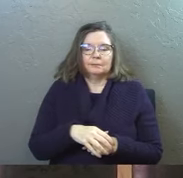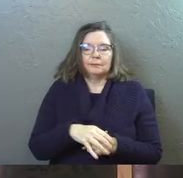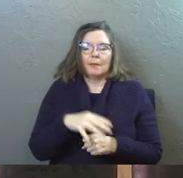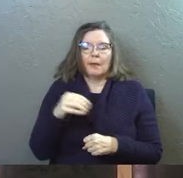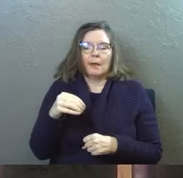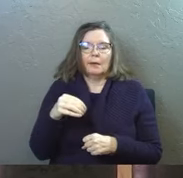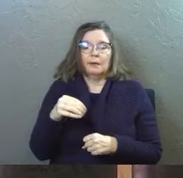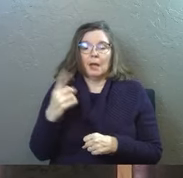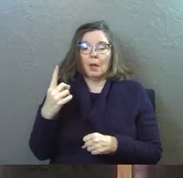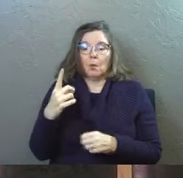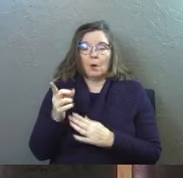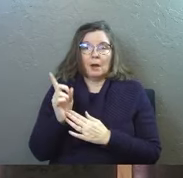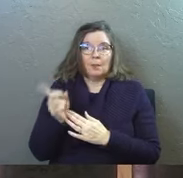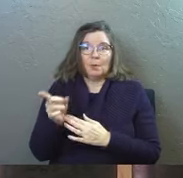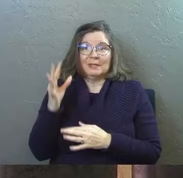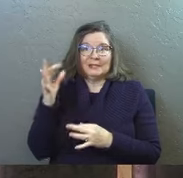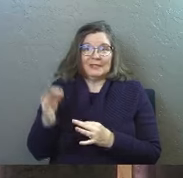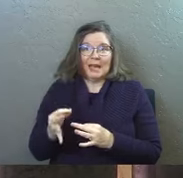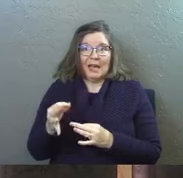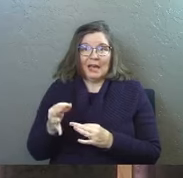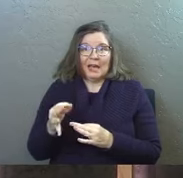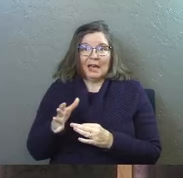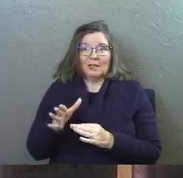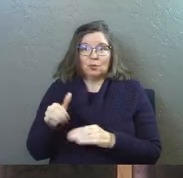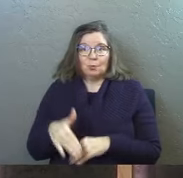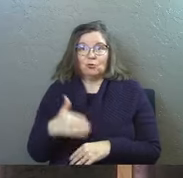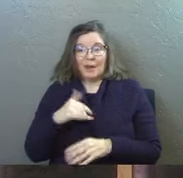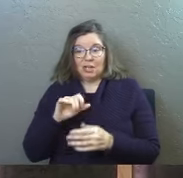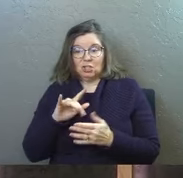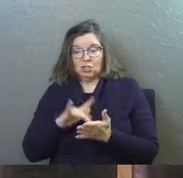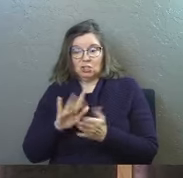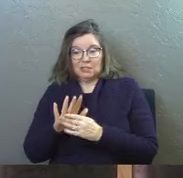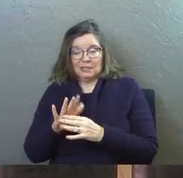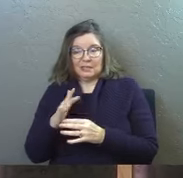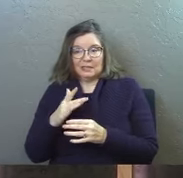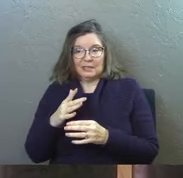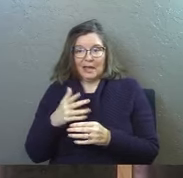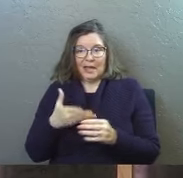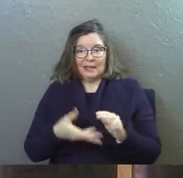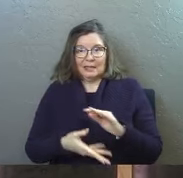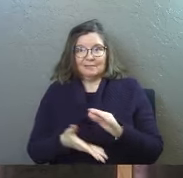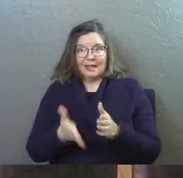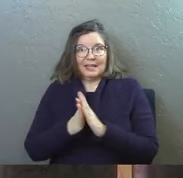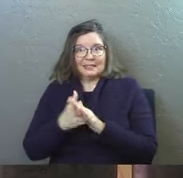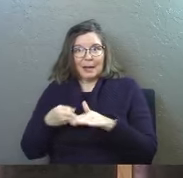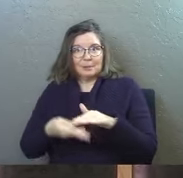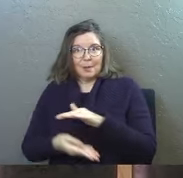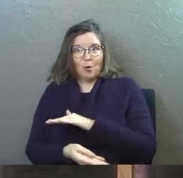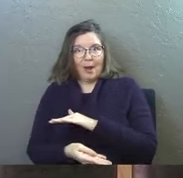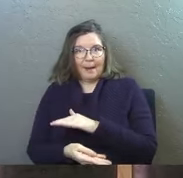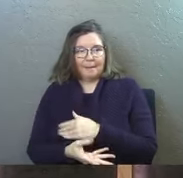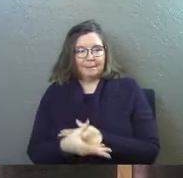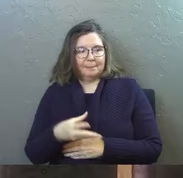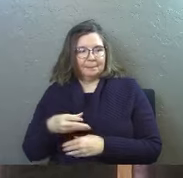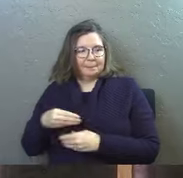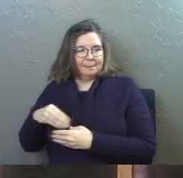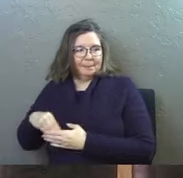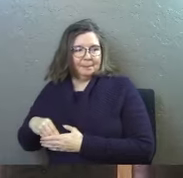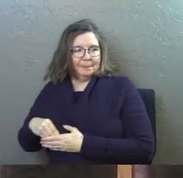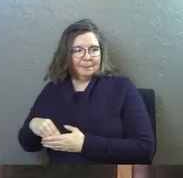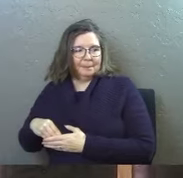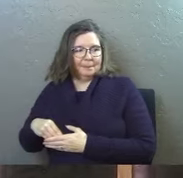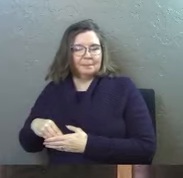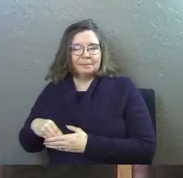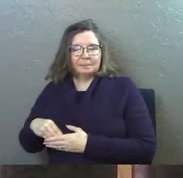and at one moment, he decides to betray Jesus and he goes and he takes a bribe and he decides to